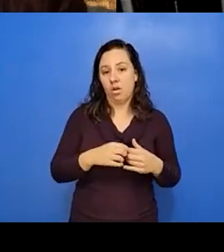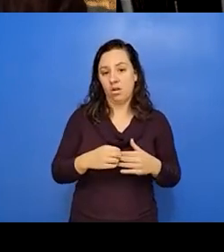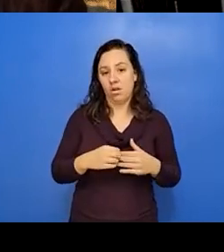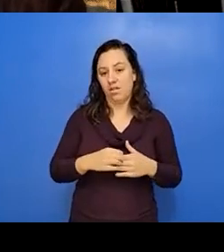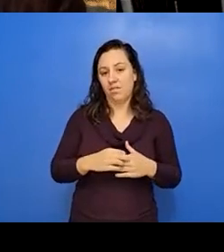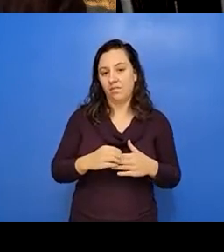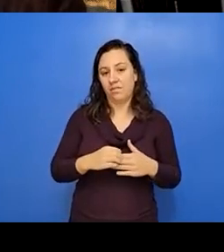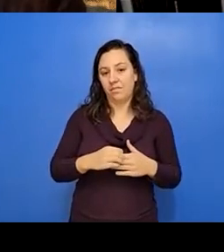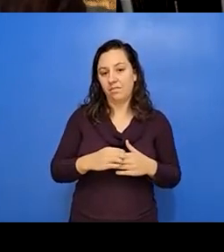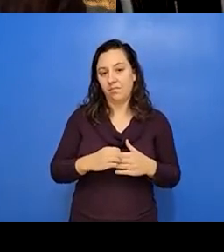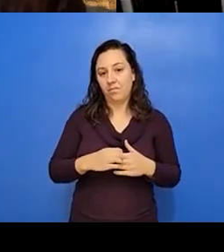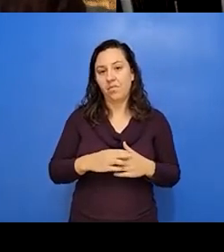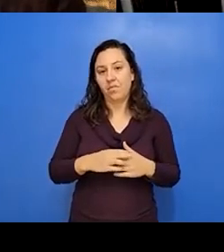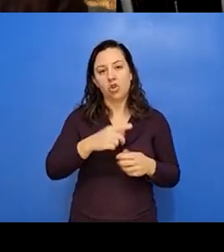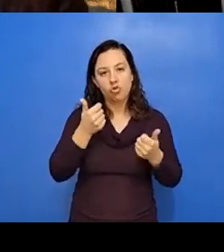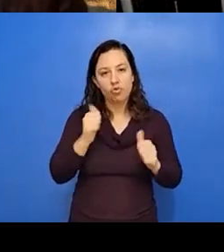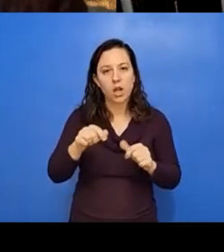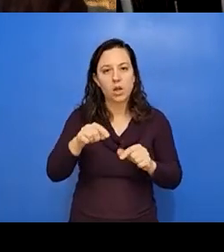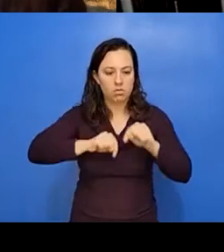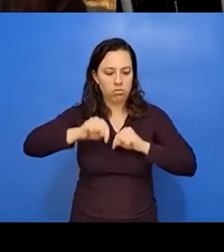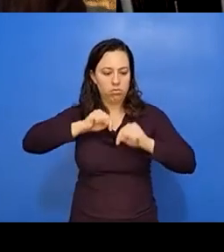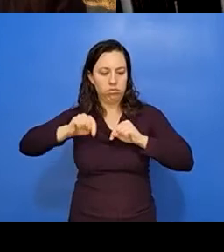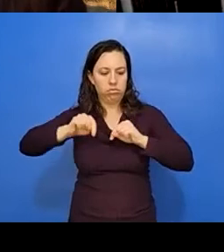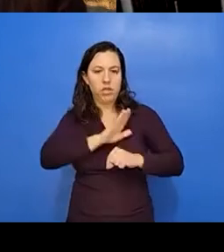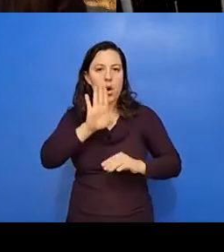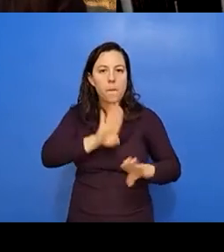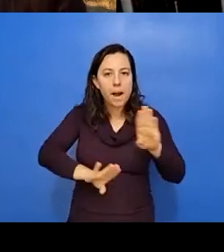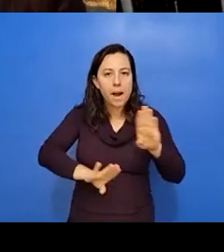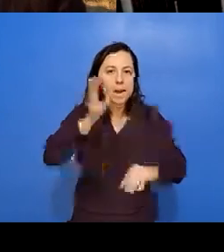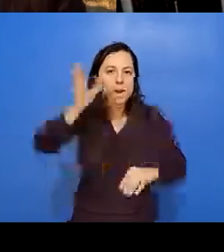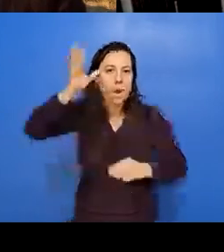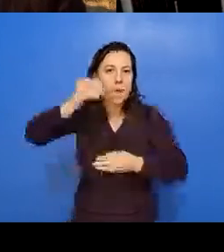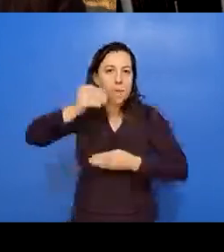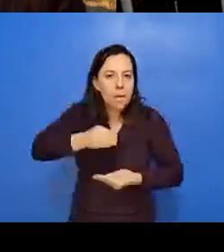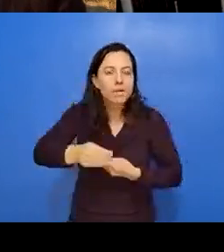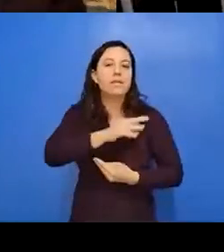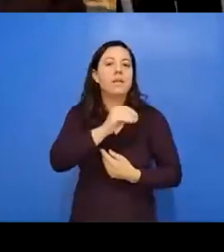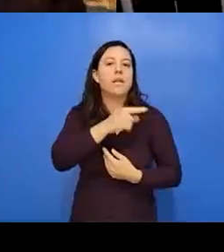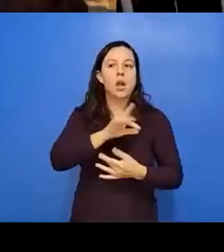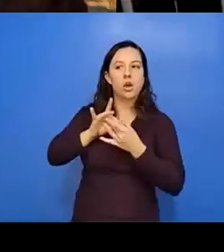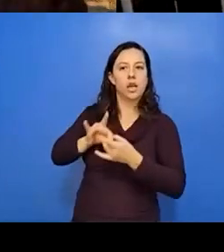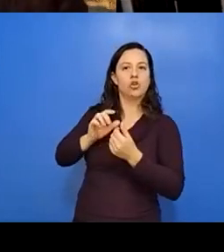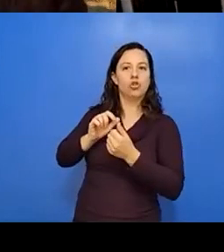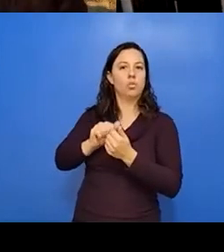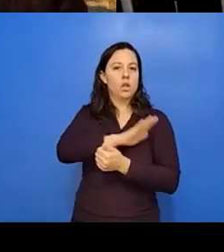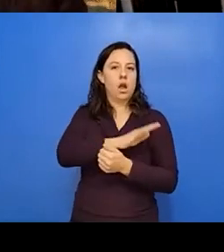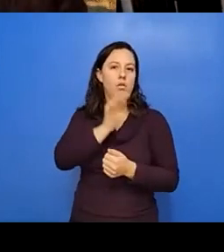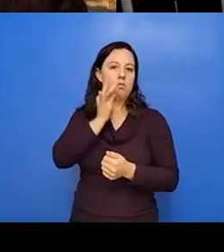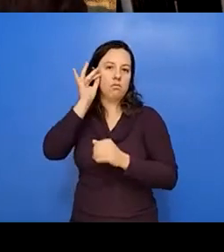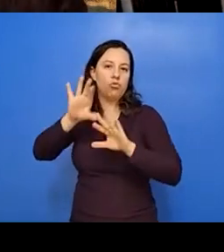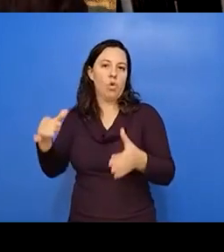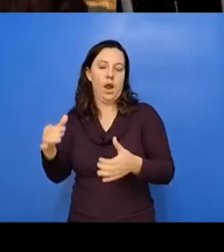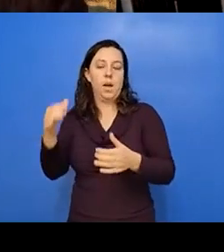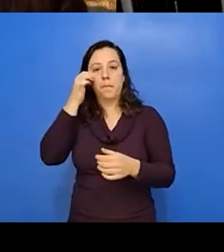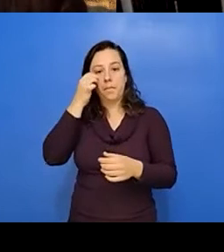retrace their biological parents and their connections to their tribes. Um, because